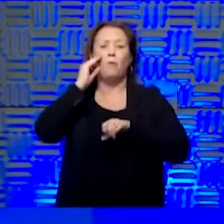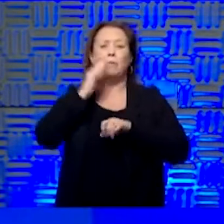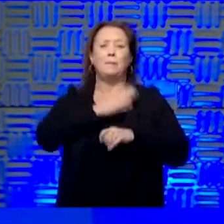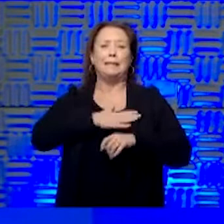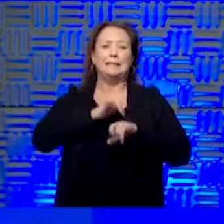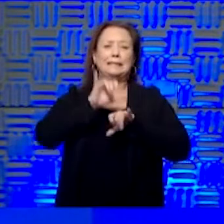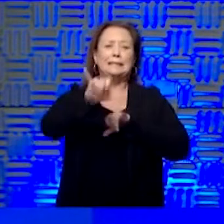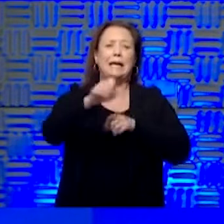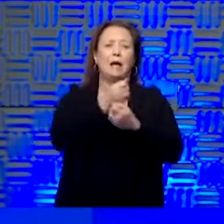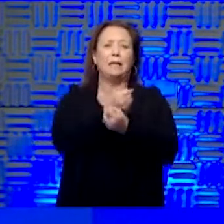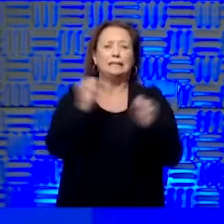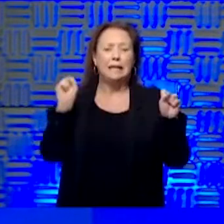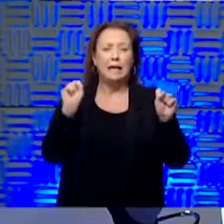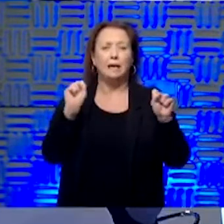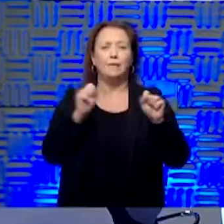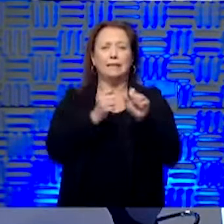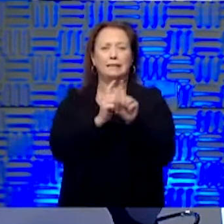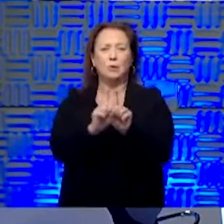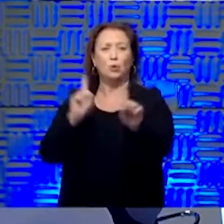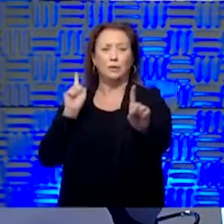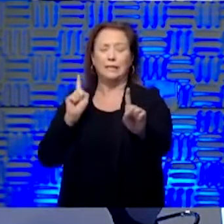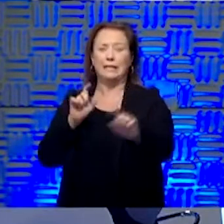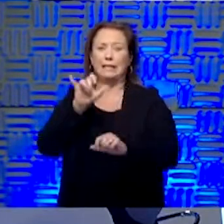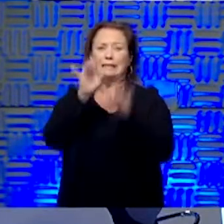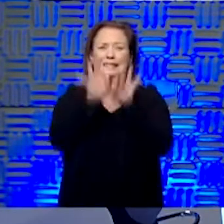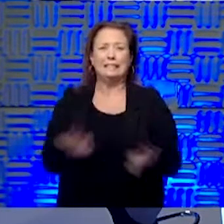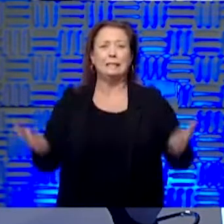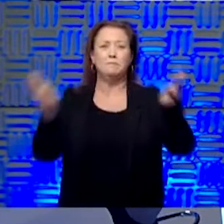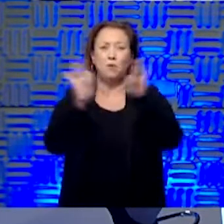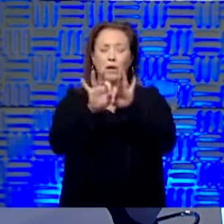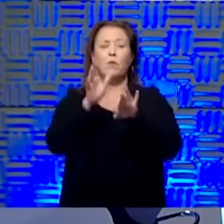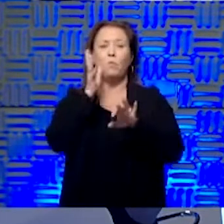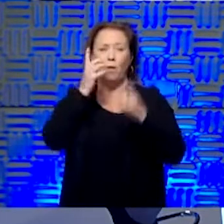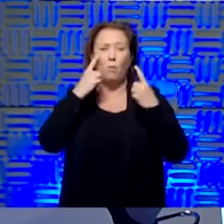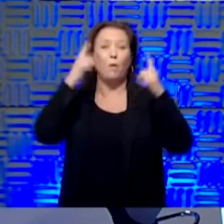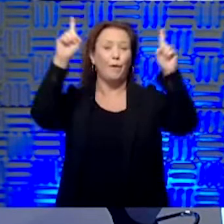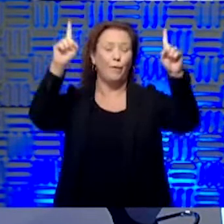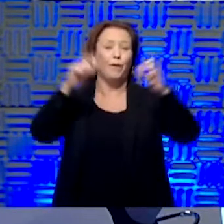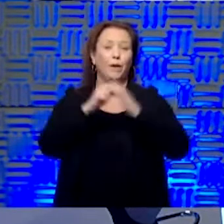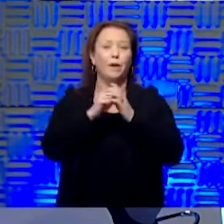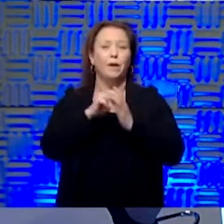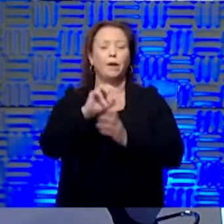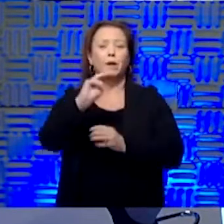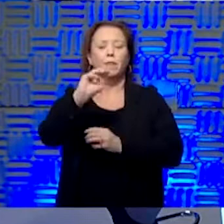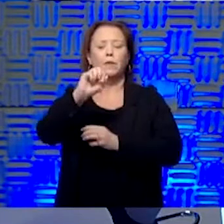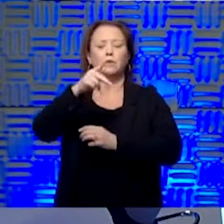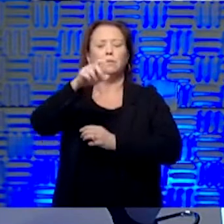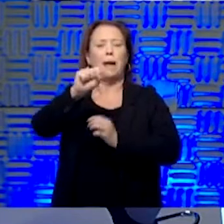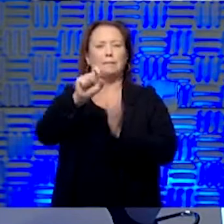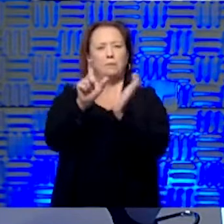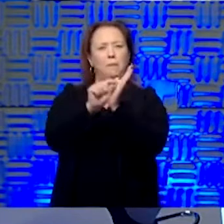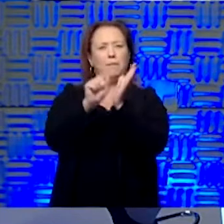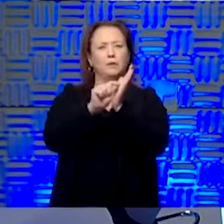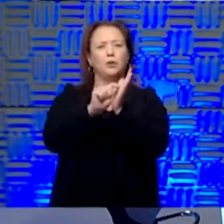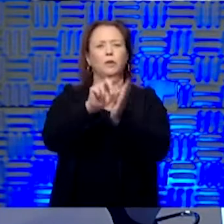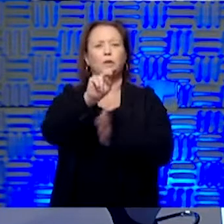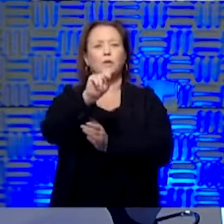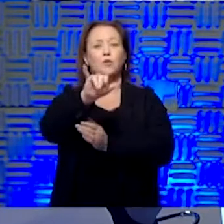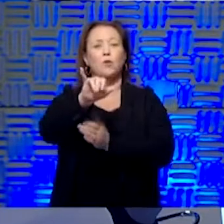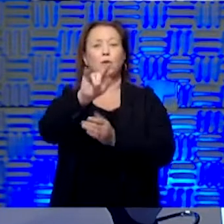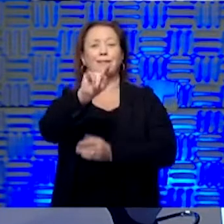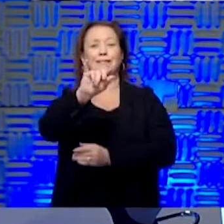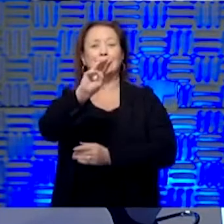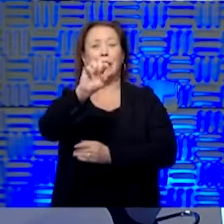safe. Socially distanced. It really, really does work. There are some maps that were published in the New York Times today looking at